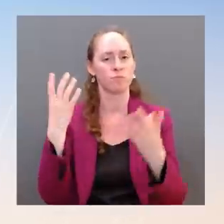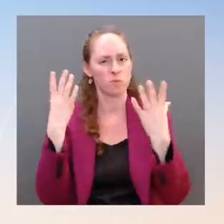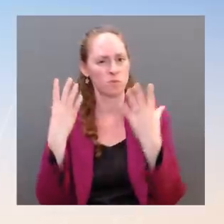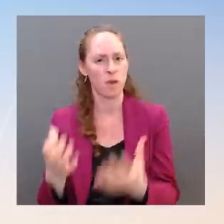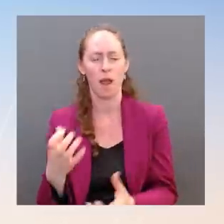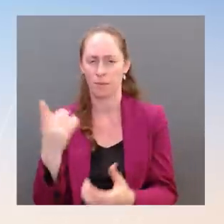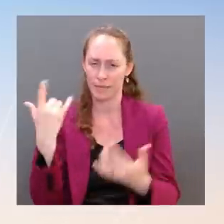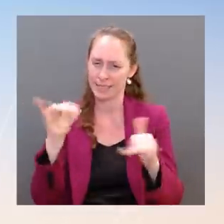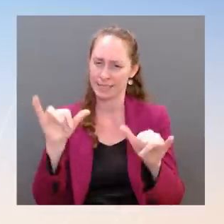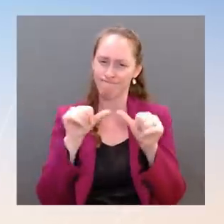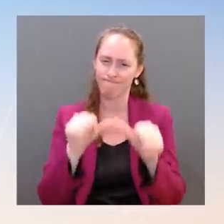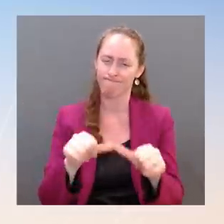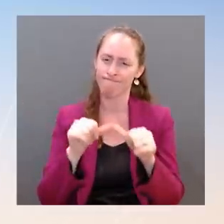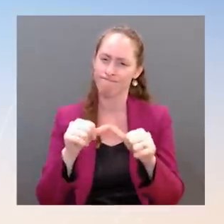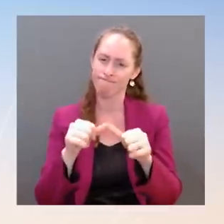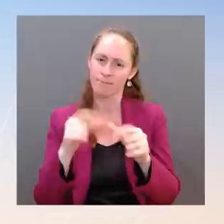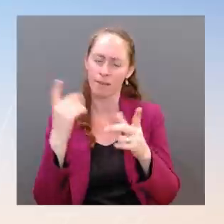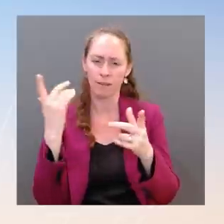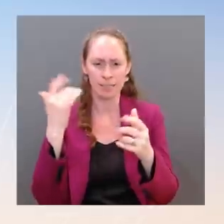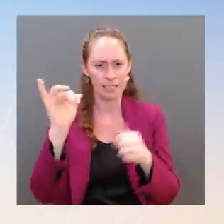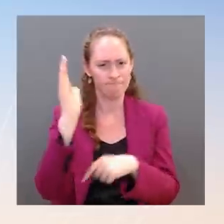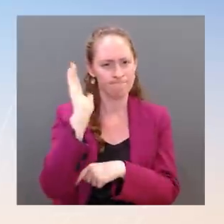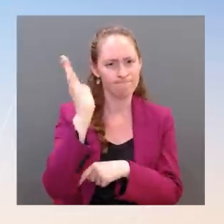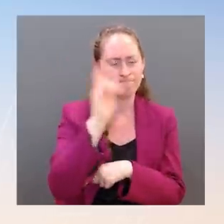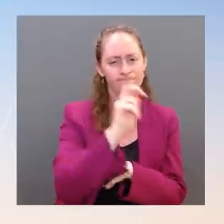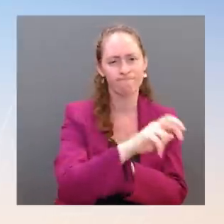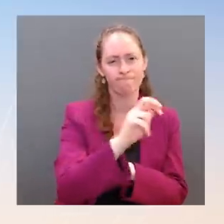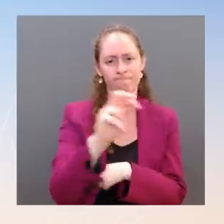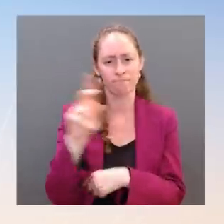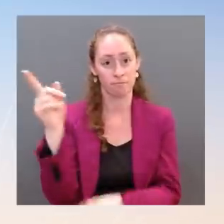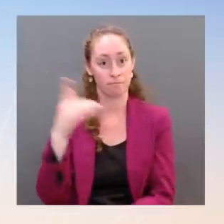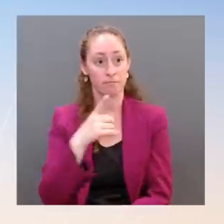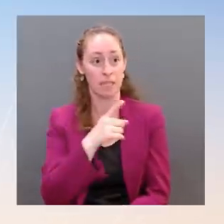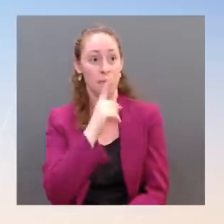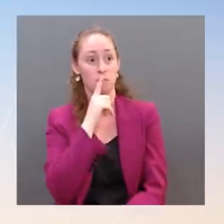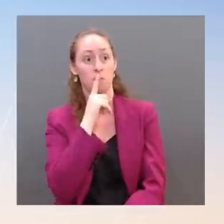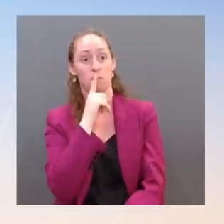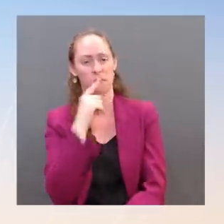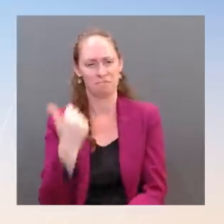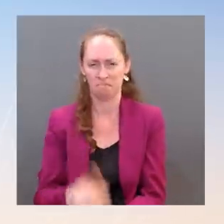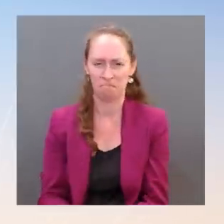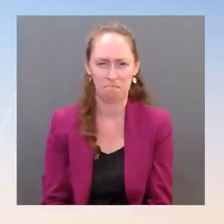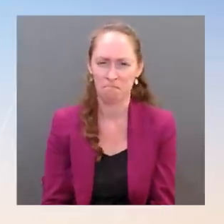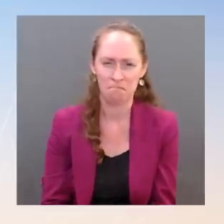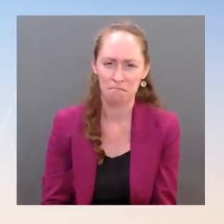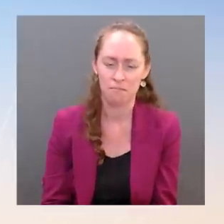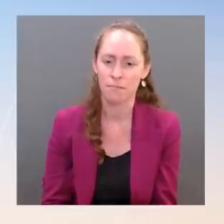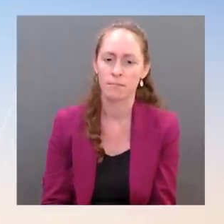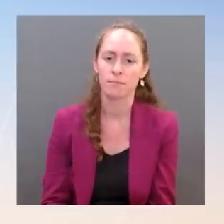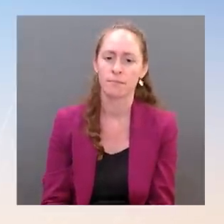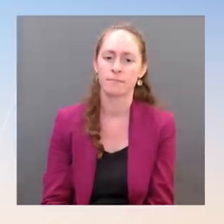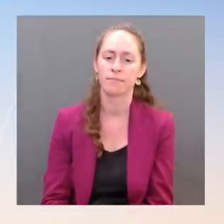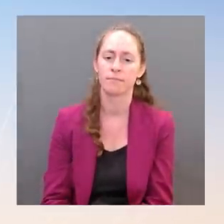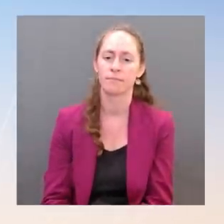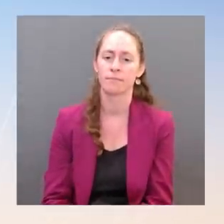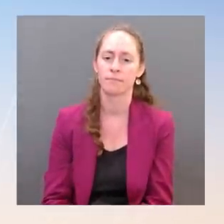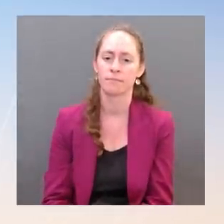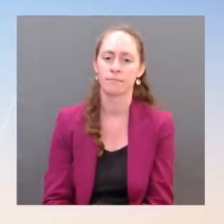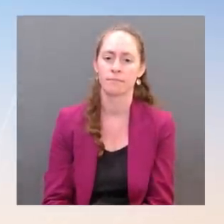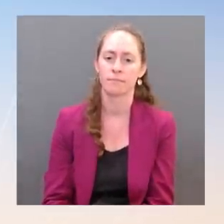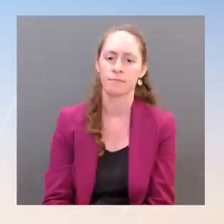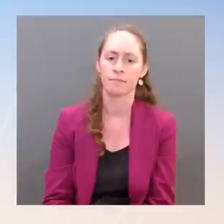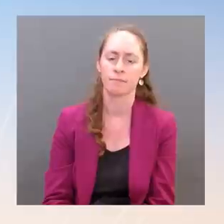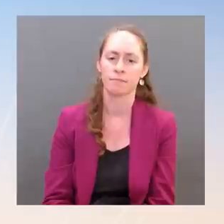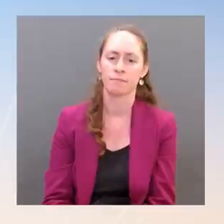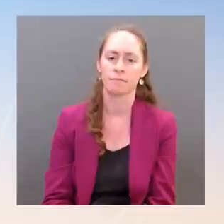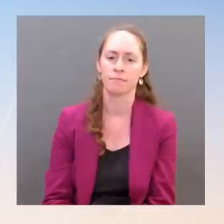And that — and this is something that is incredibly important to make sure that the American people and — and